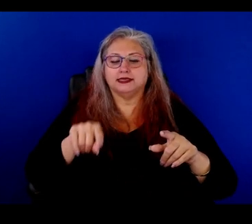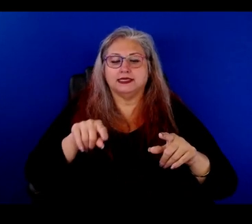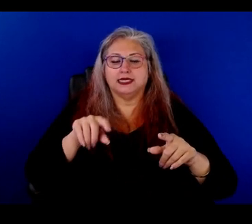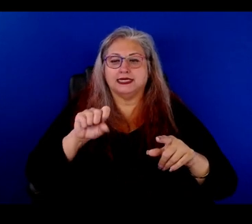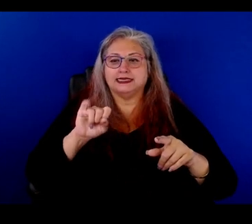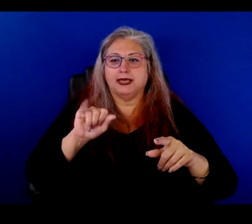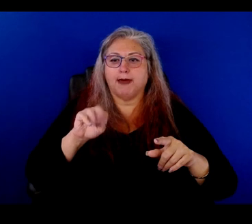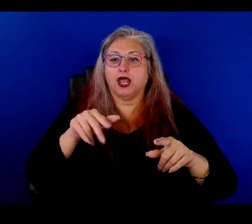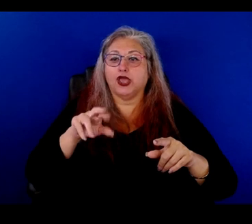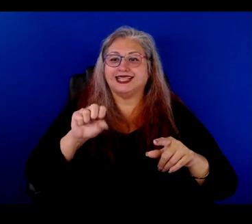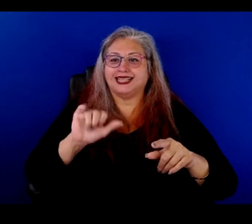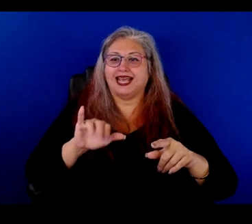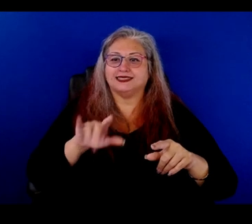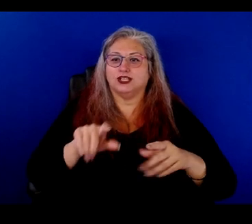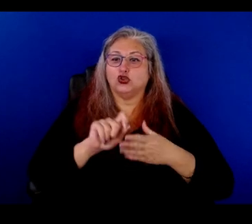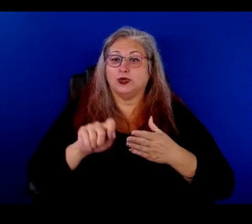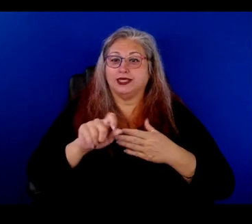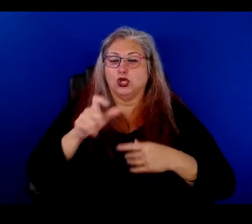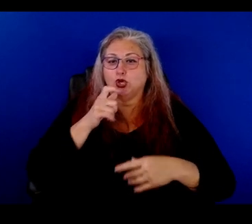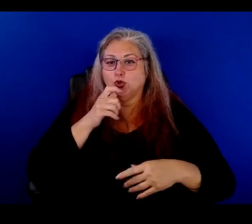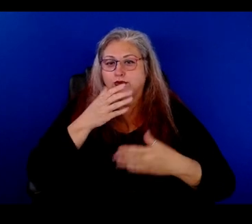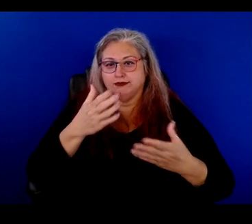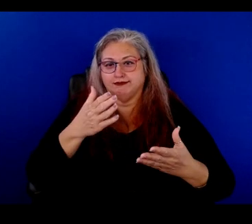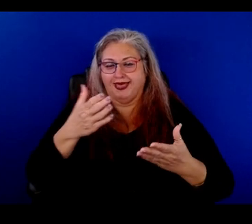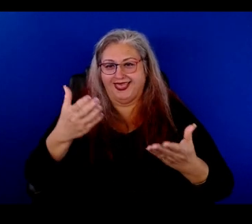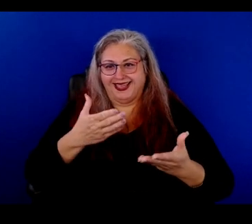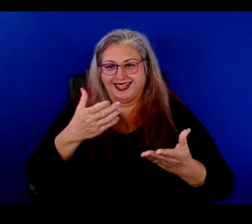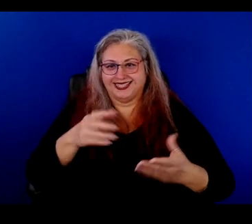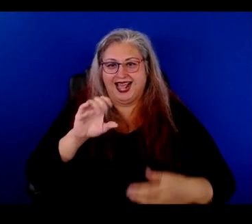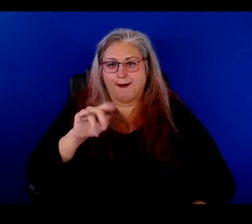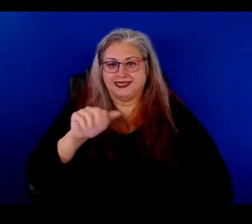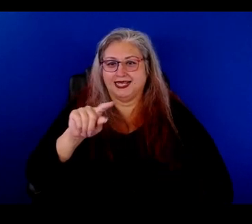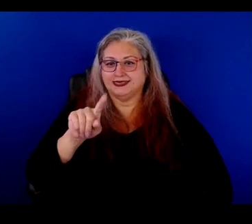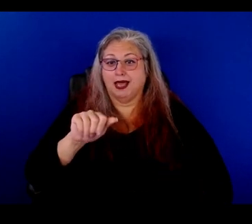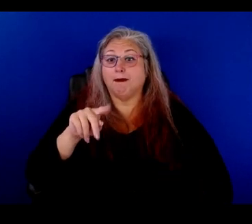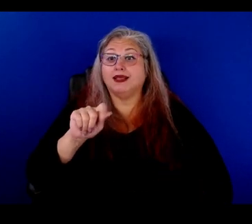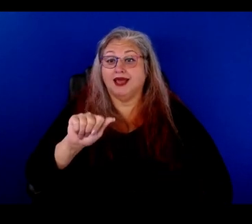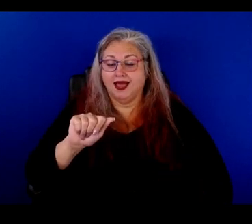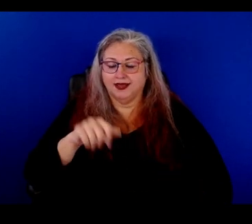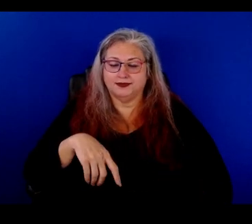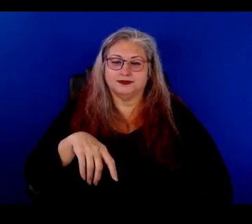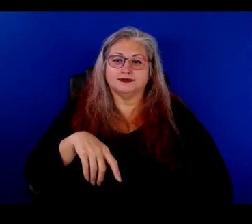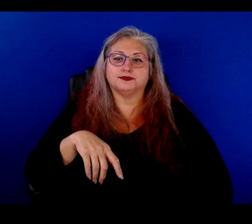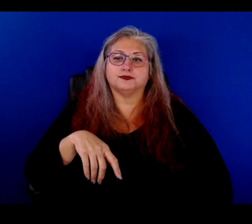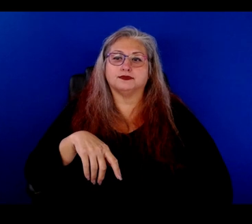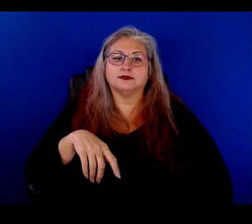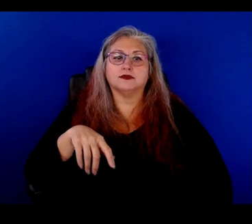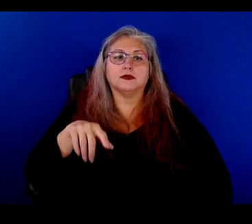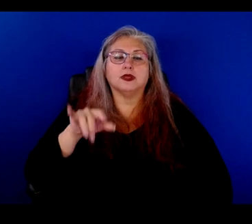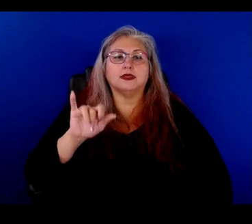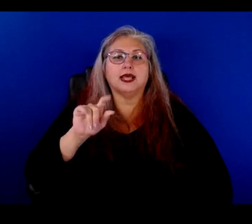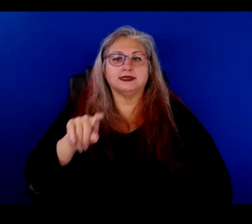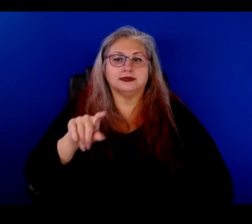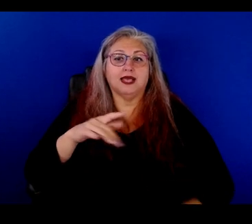Si Me Quieres. And that was written by, uh, our guest today, Clemencia Zapata. Um, and that is,